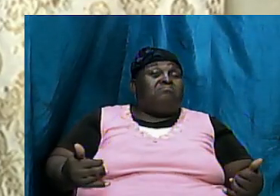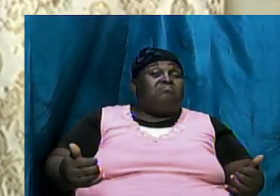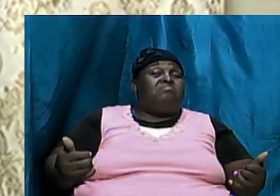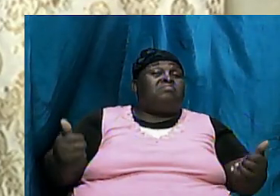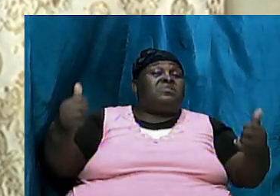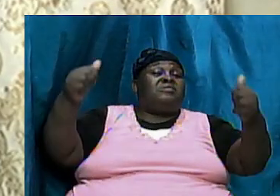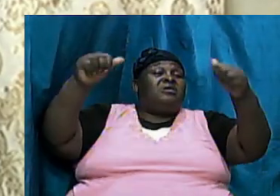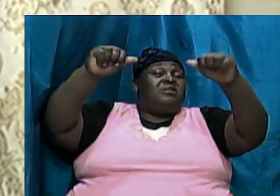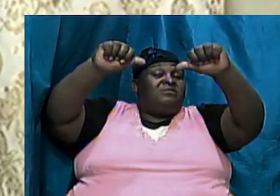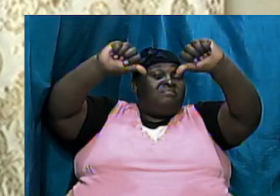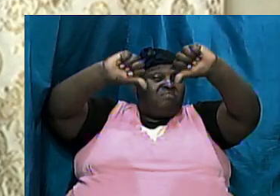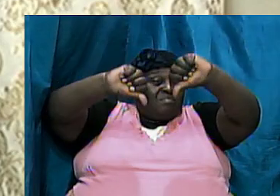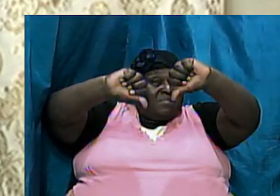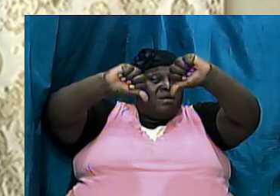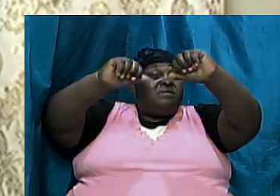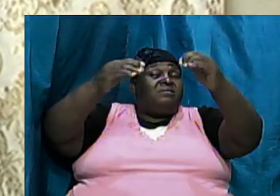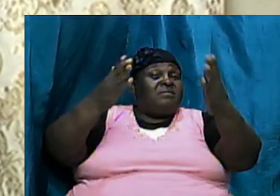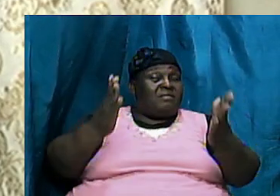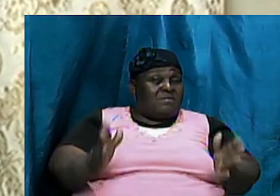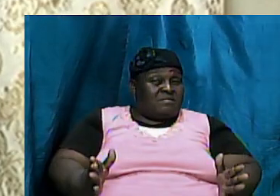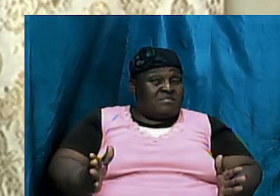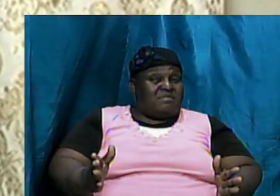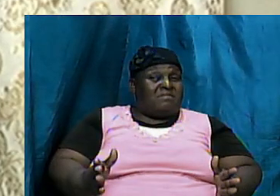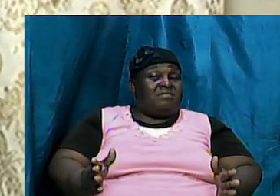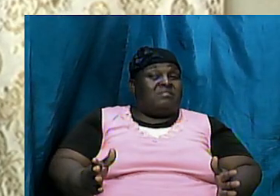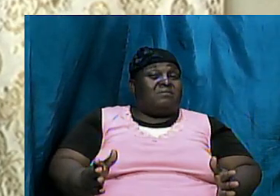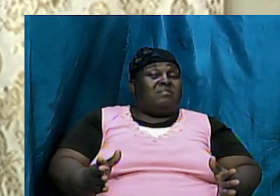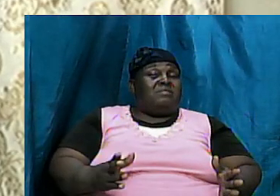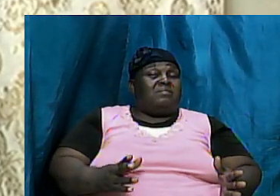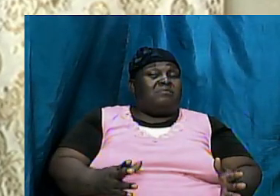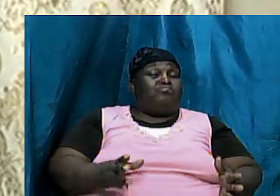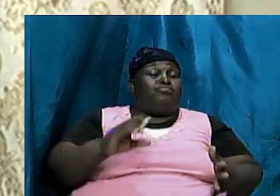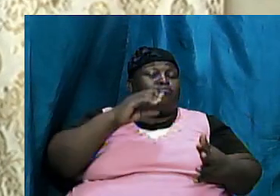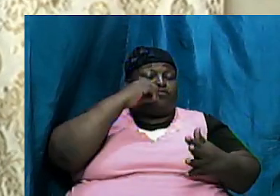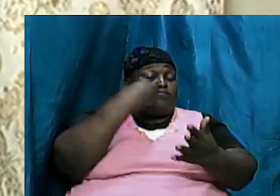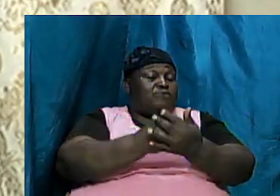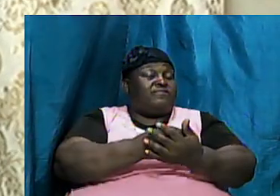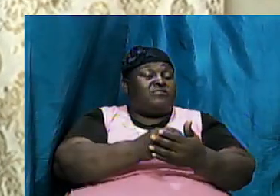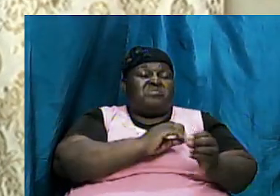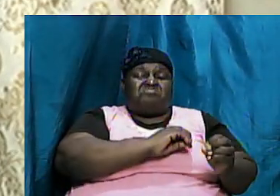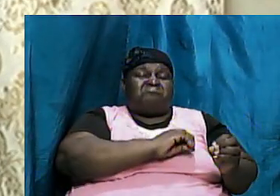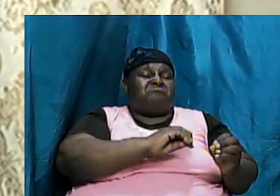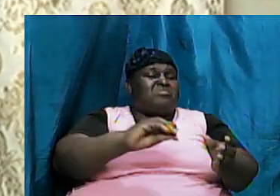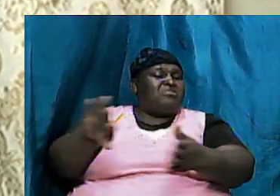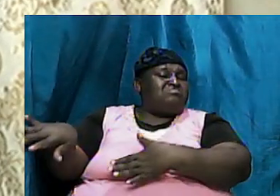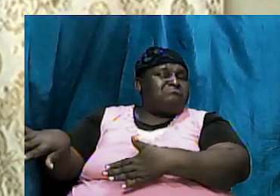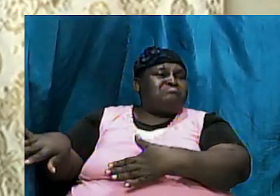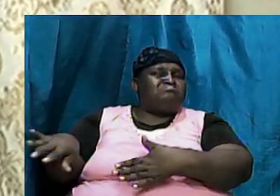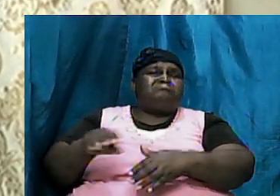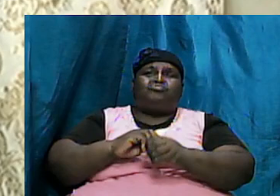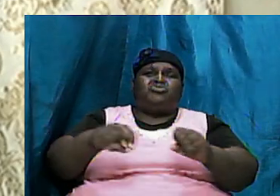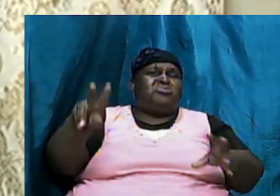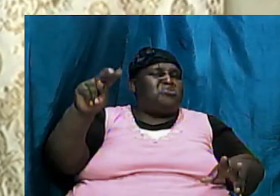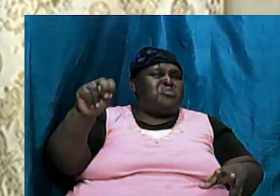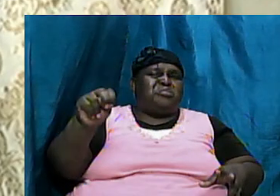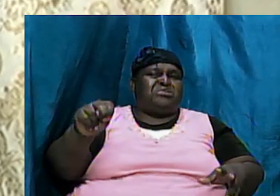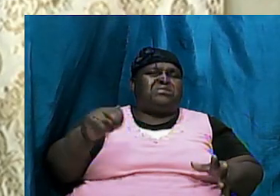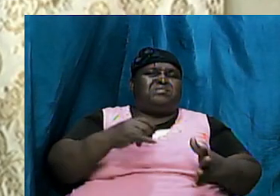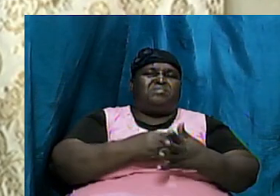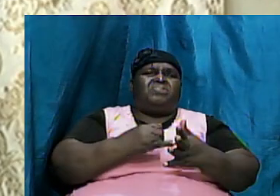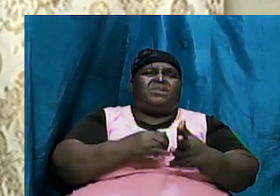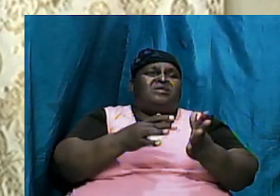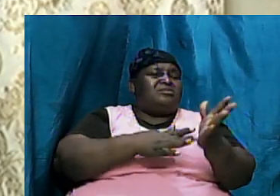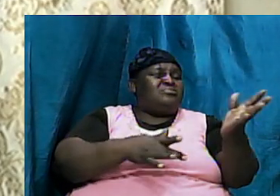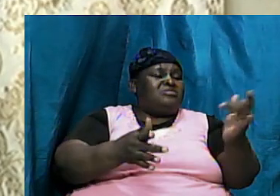proof but that aside because we don't need that if Jesus Christ